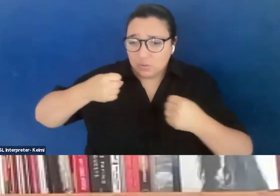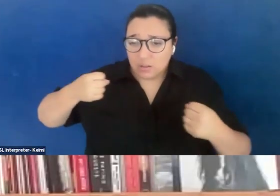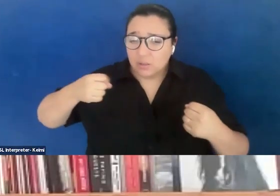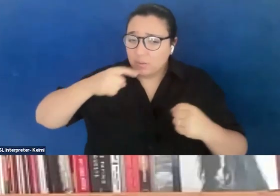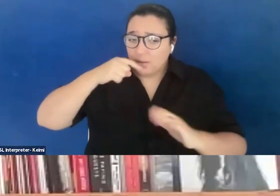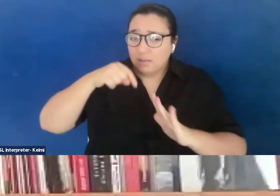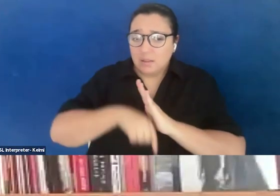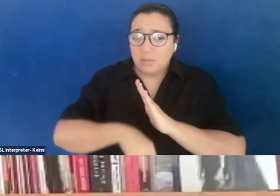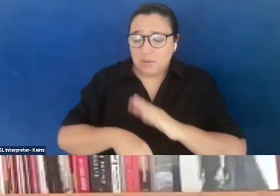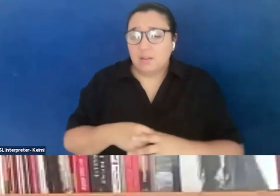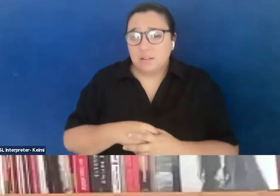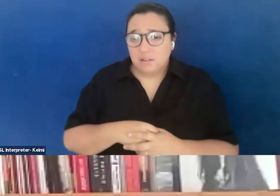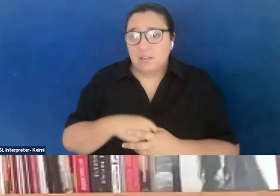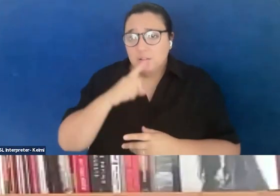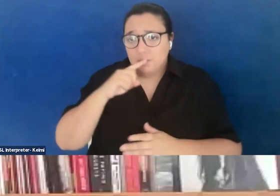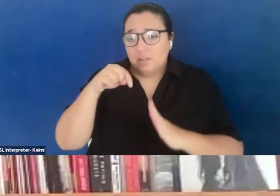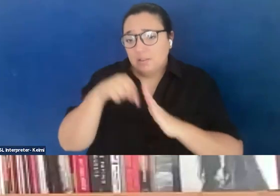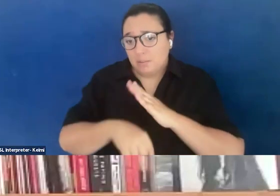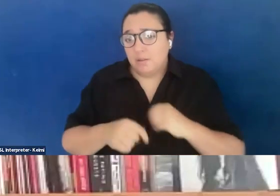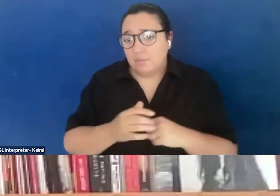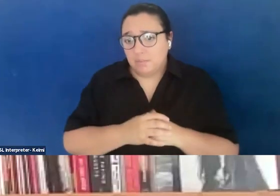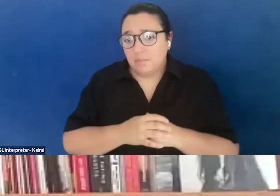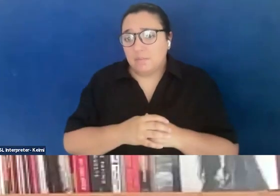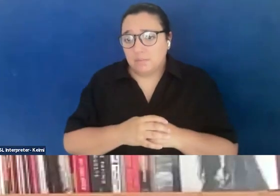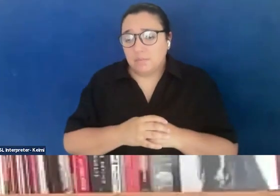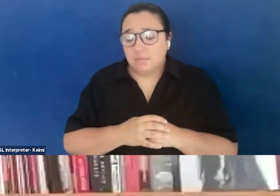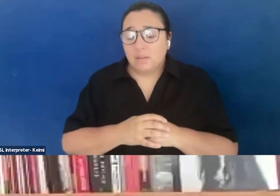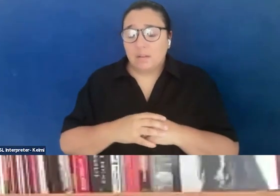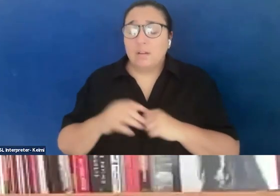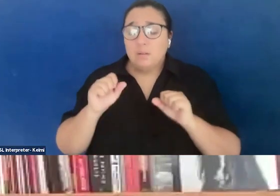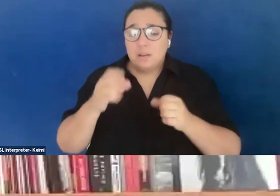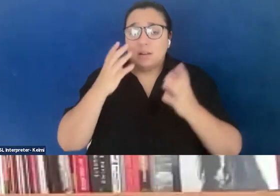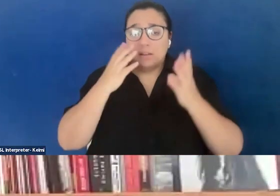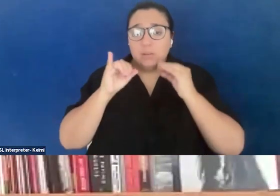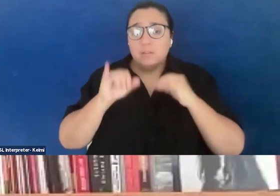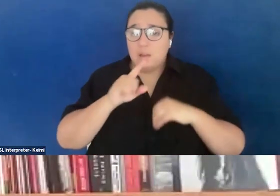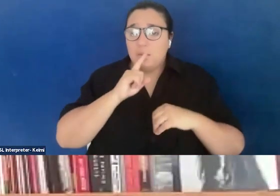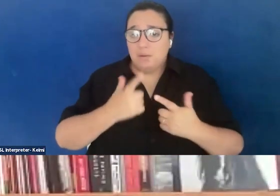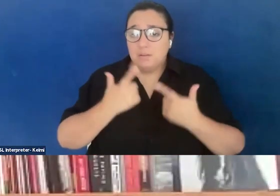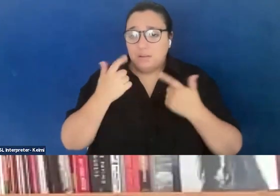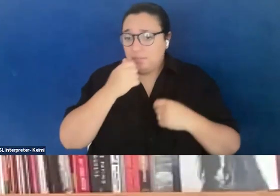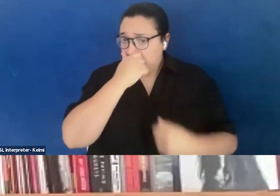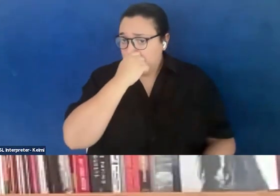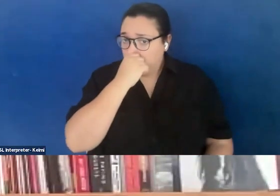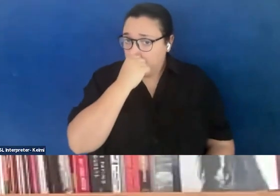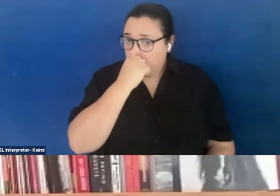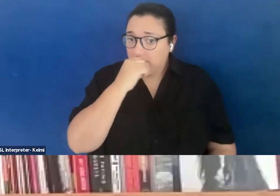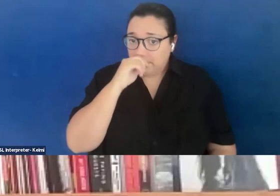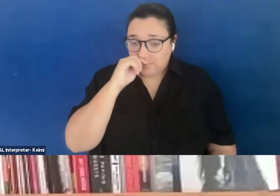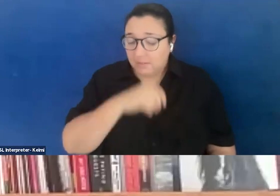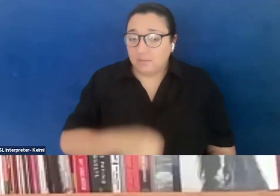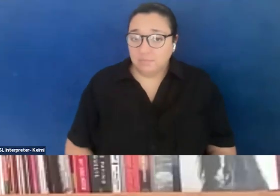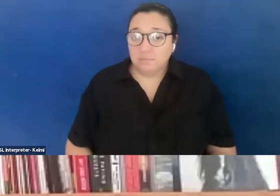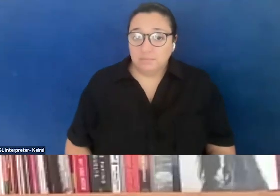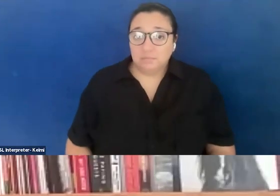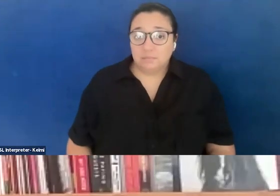that are absolutely profound. And we get to experience that in real time. So, yeah, this is an incredible moment. And let's